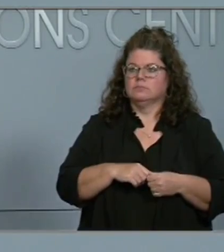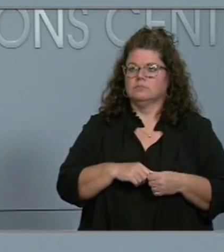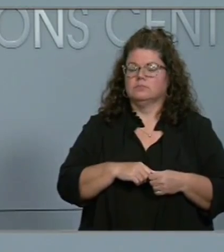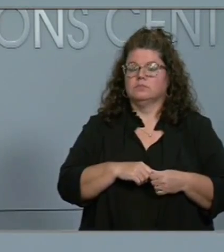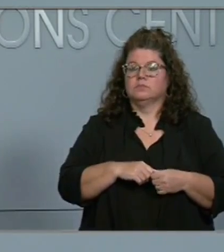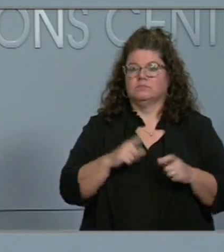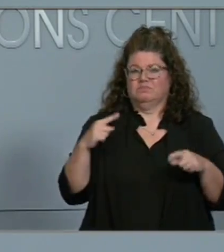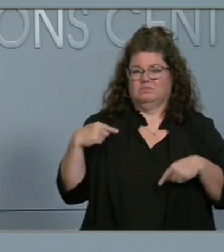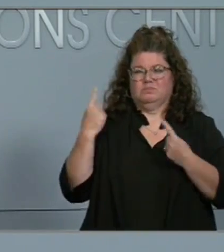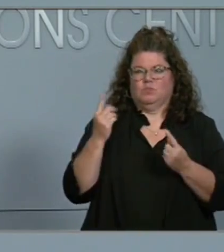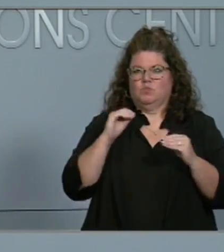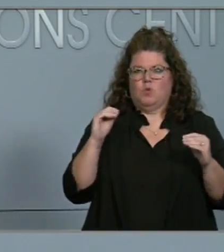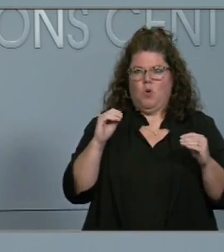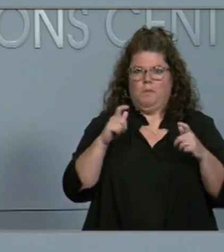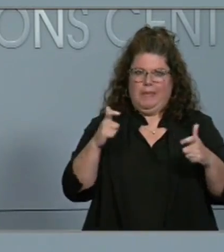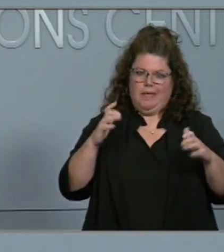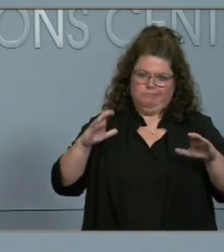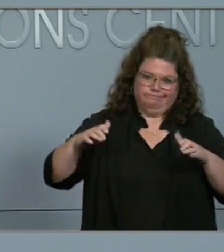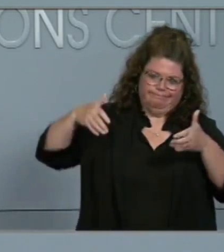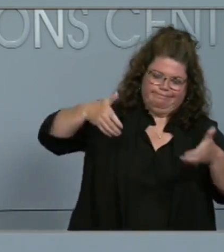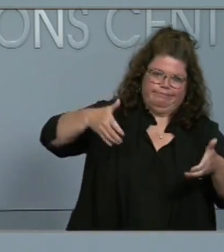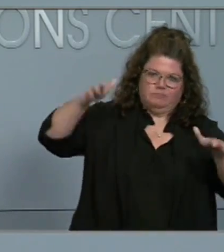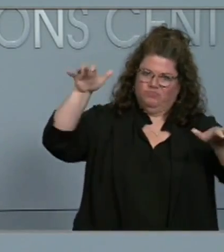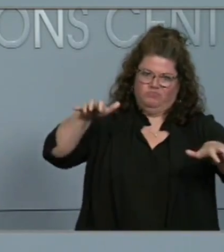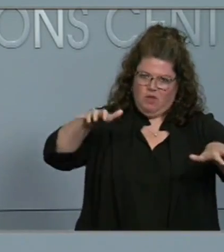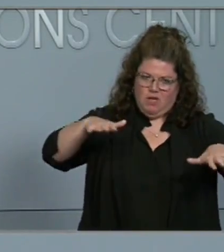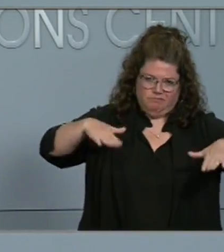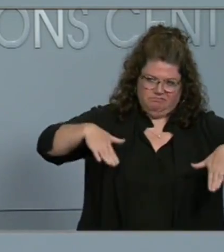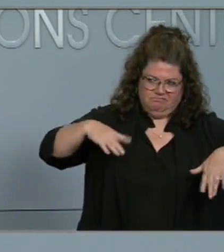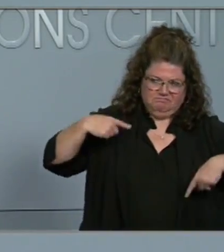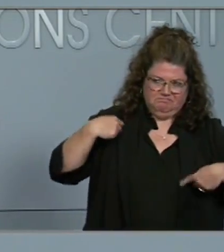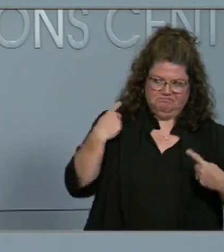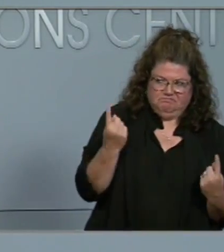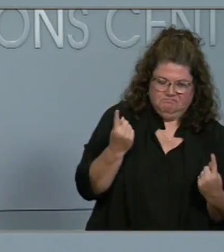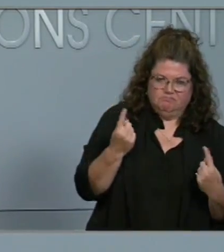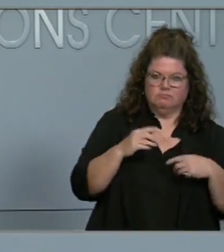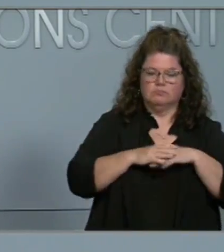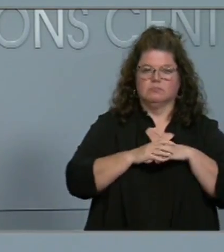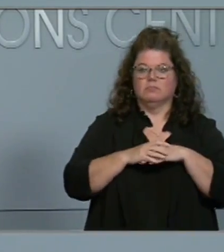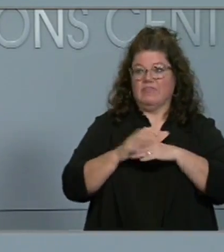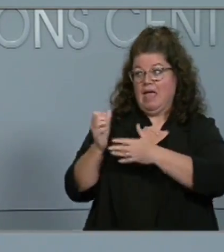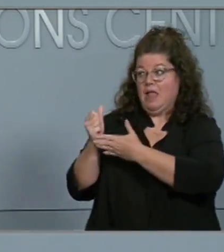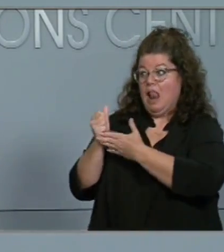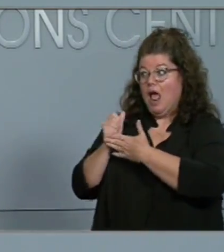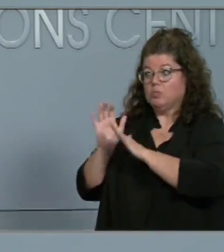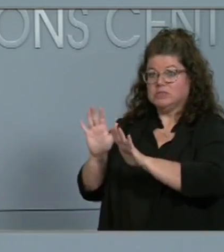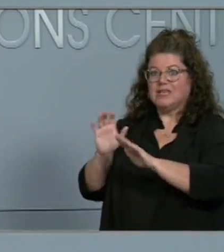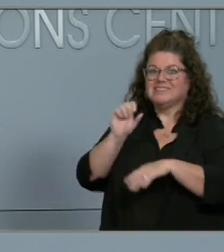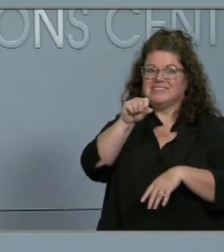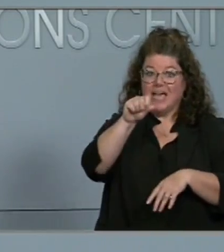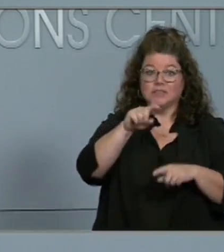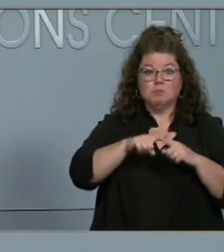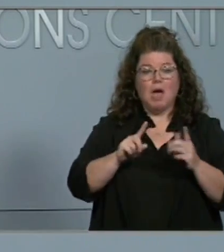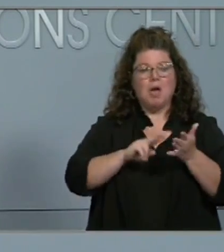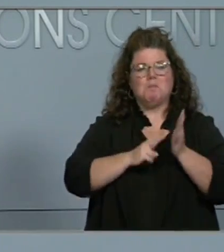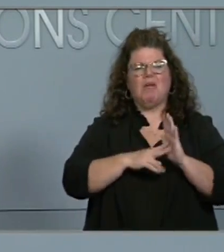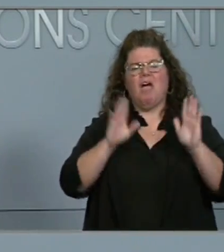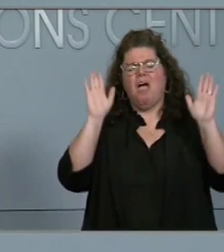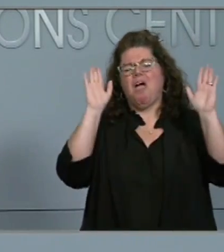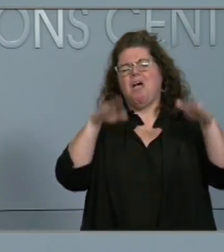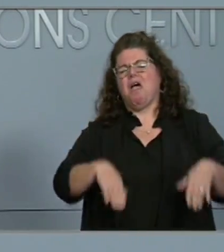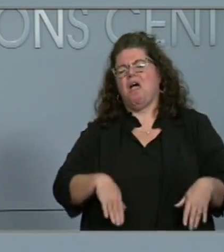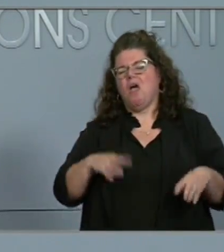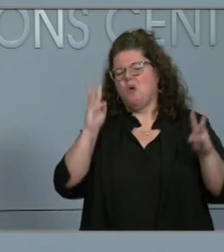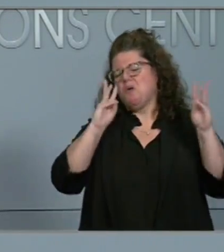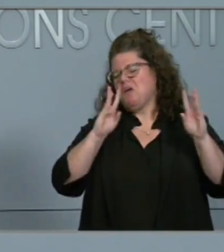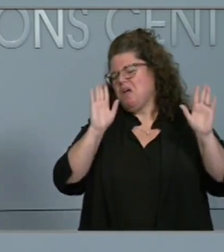significant rain and while this will certainly help our situation, I don't want folks to take away that that minimizes the threat that we currently